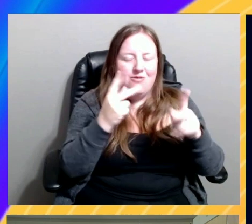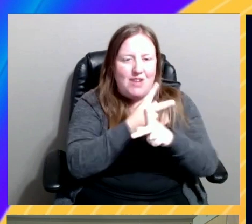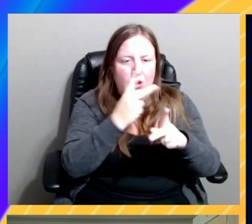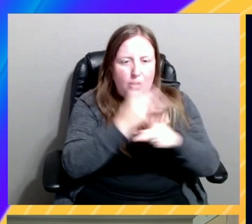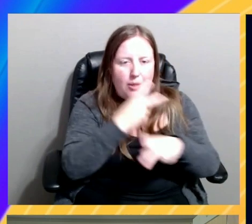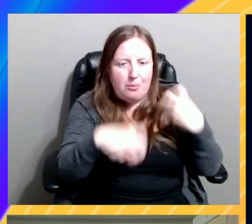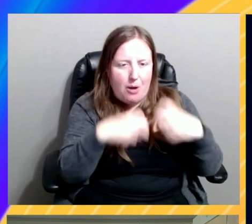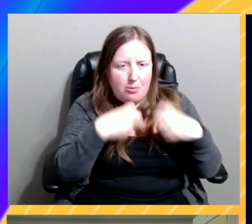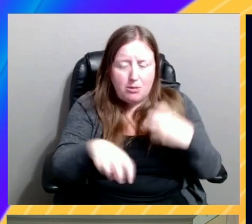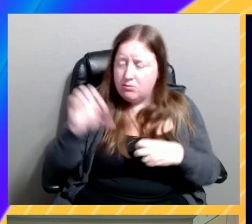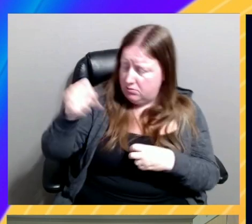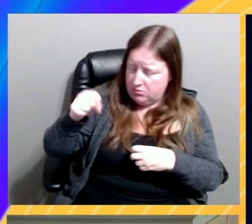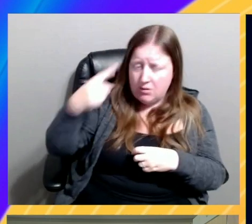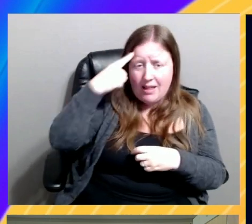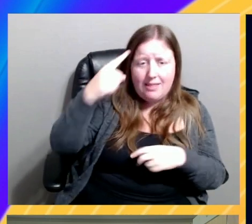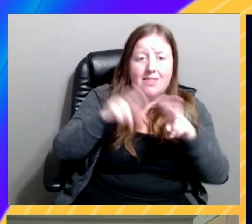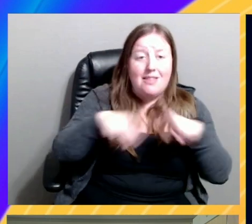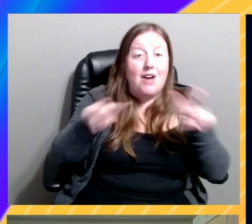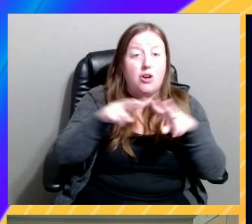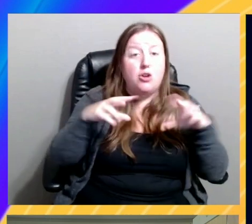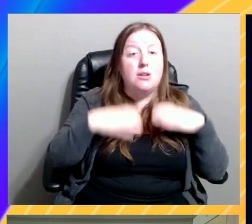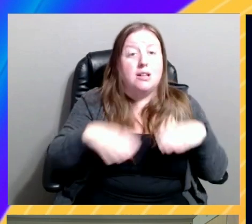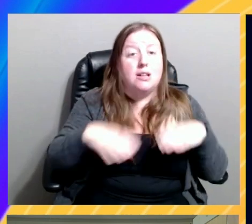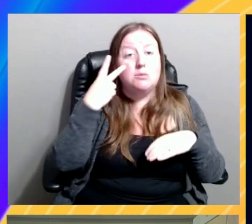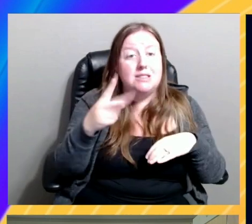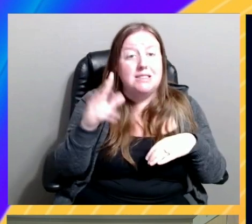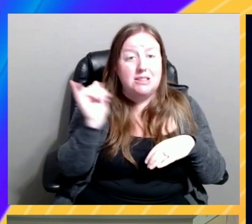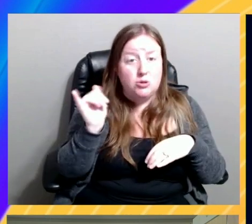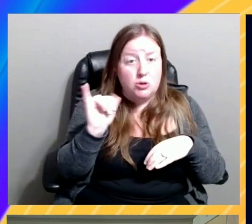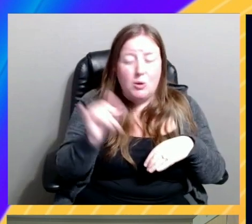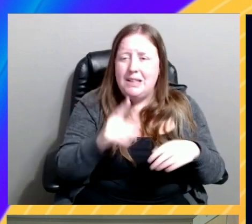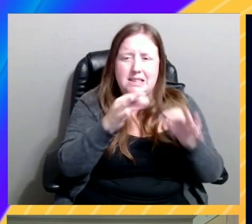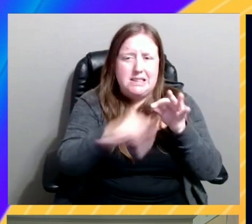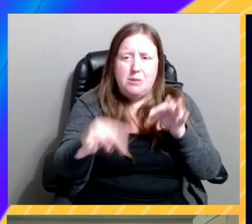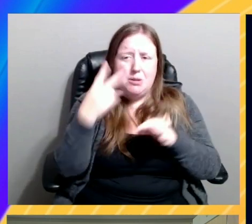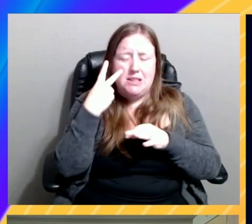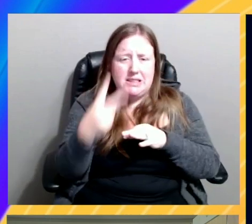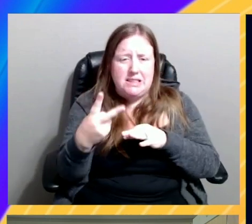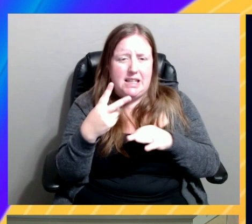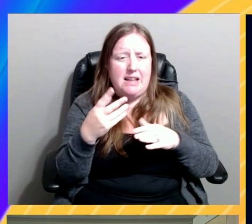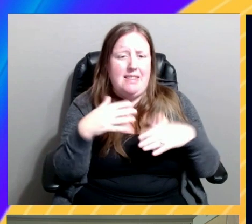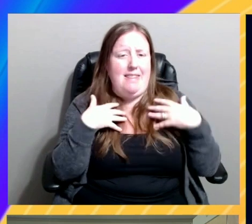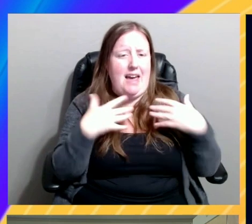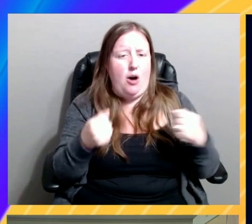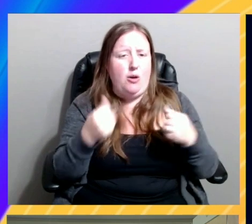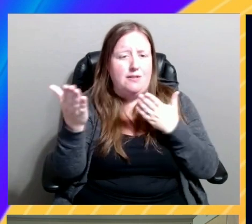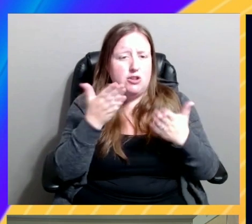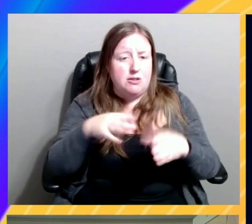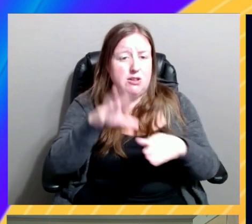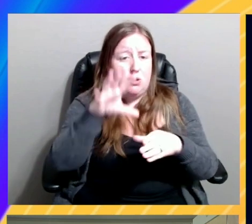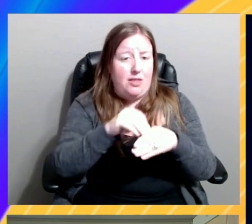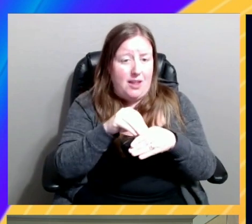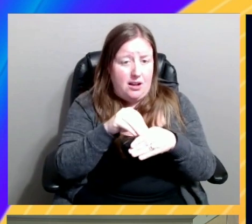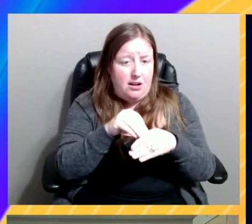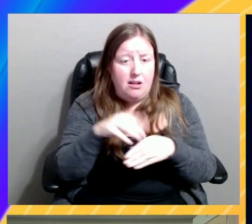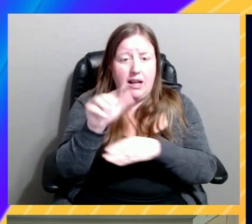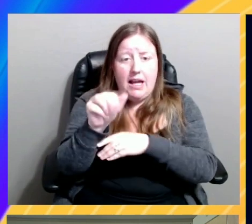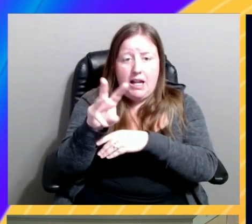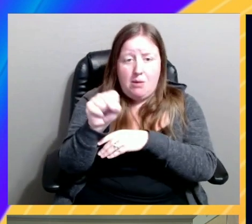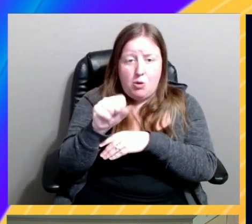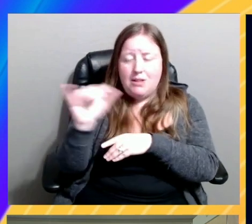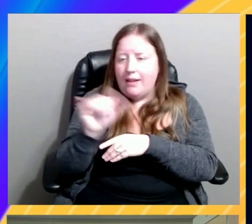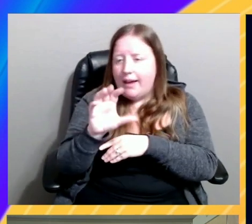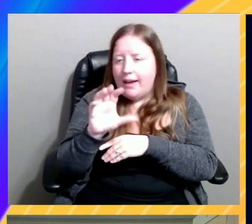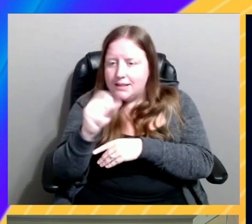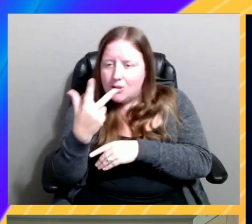the value that a lot of our customers see in that is, it's probably simple to see the operational health of the services that are within AWS, like S3 or the